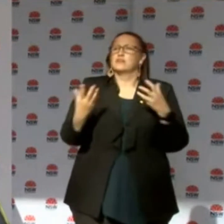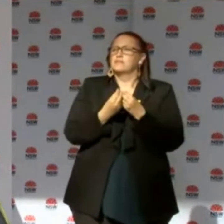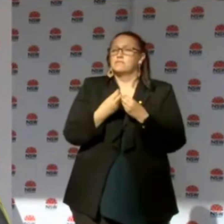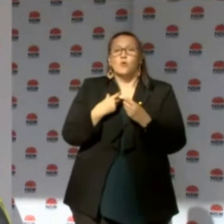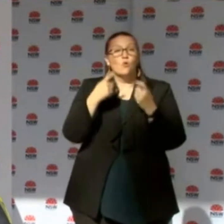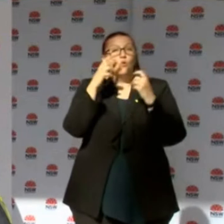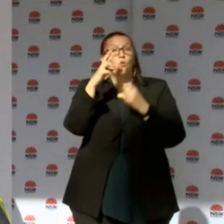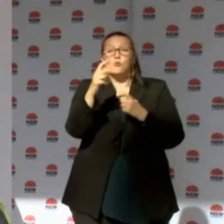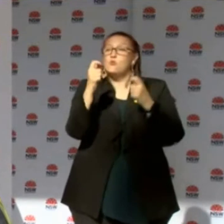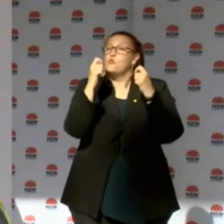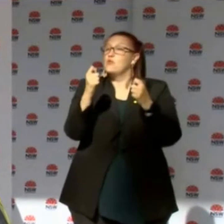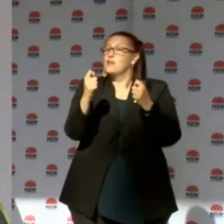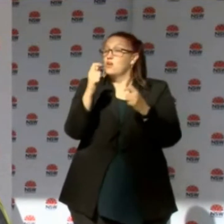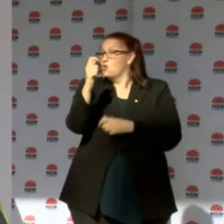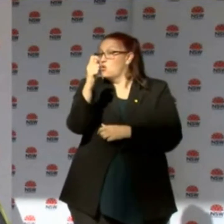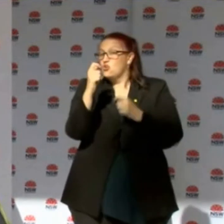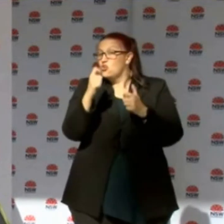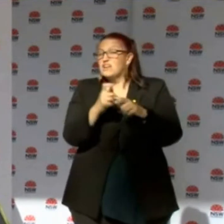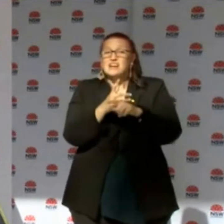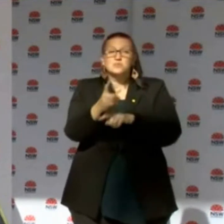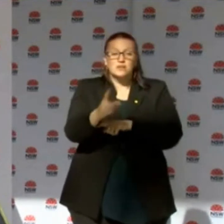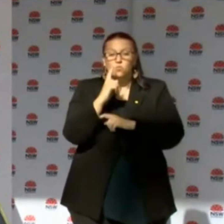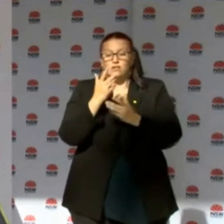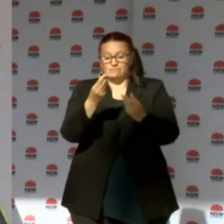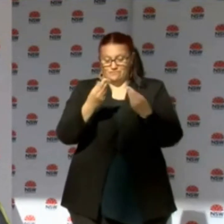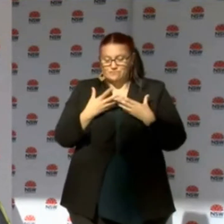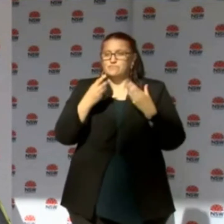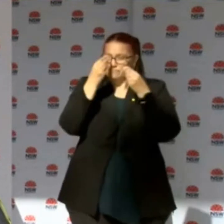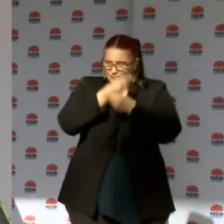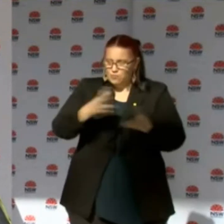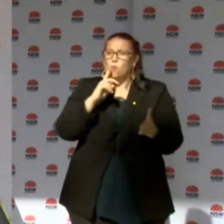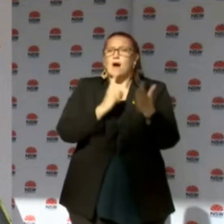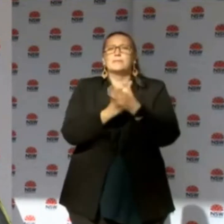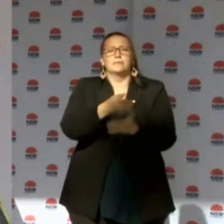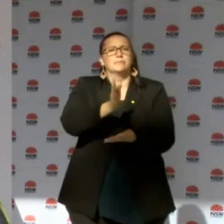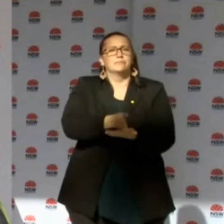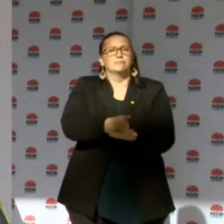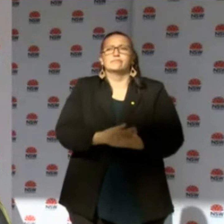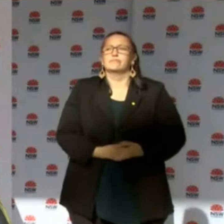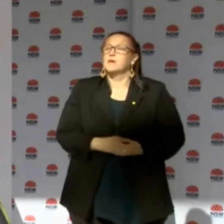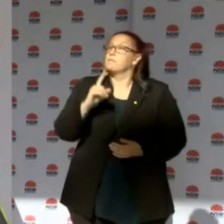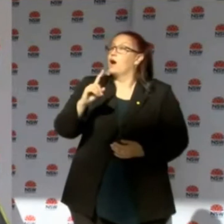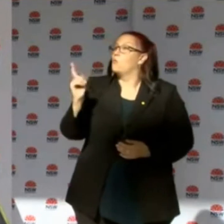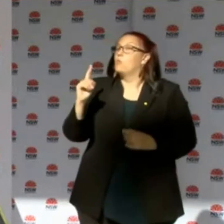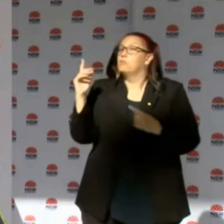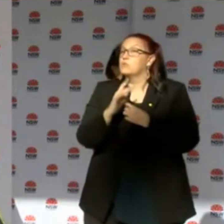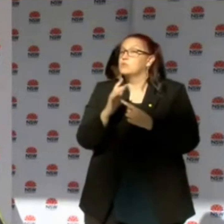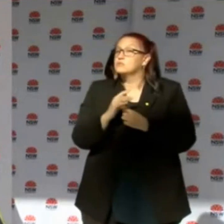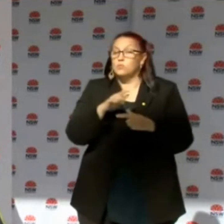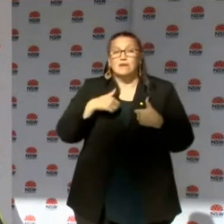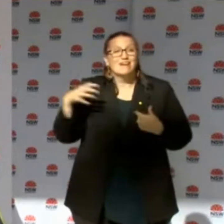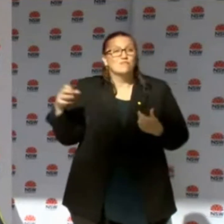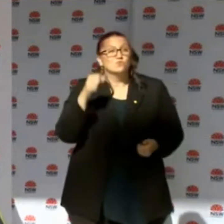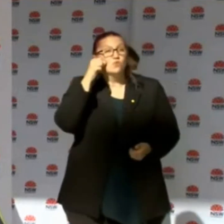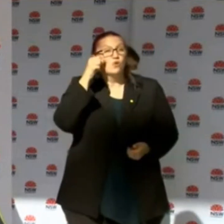early next week we may have some resolve out of that. But what is important as well is that people need to understand that this